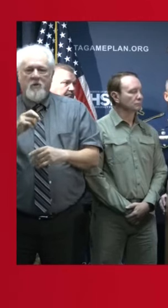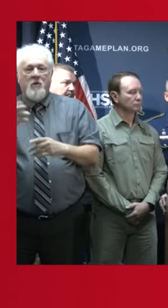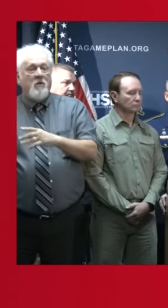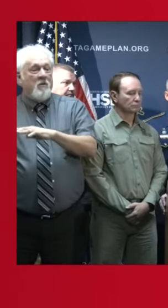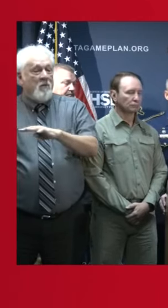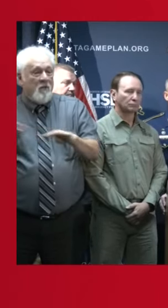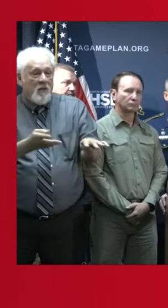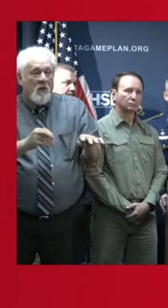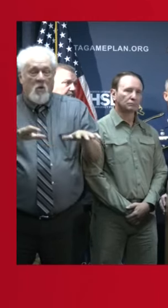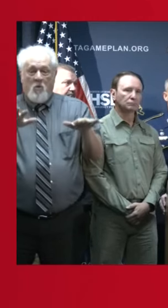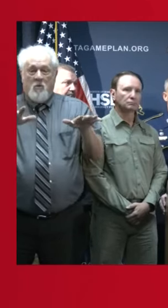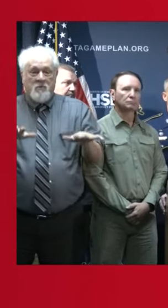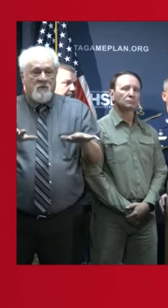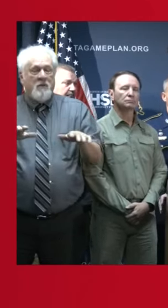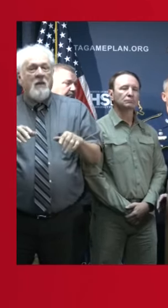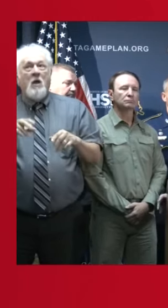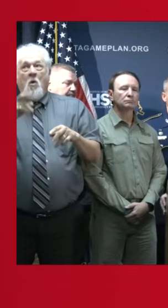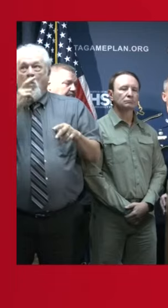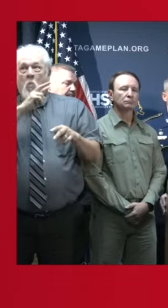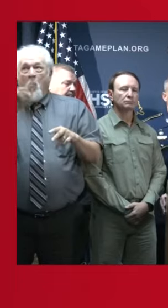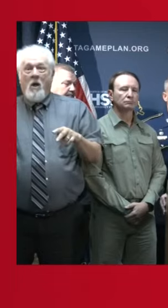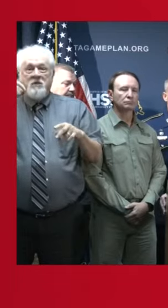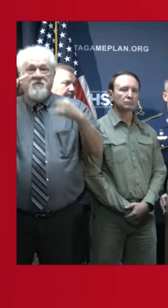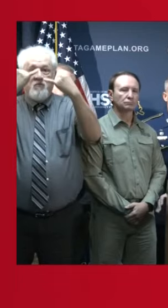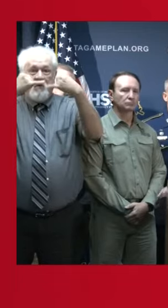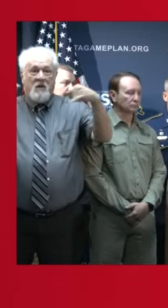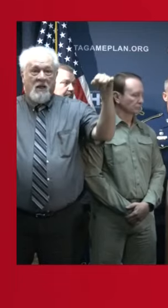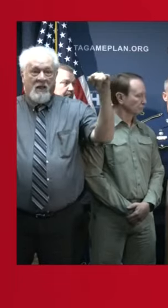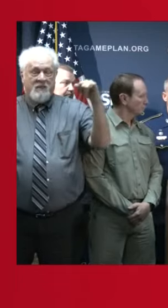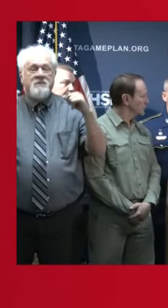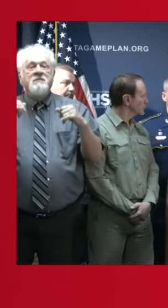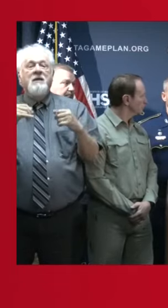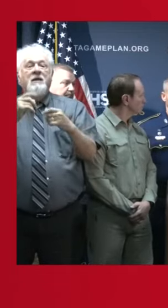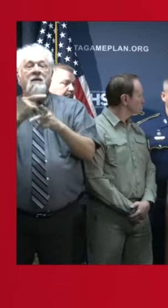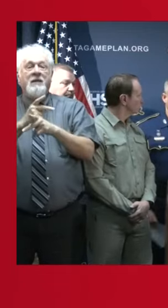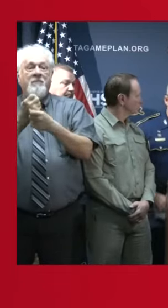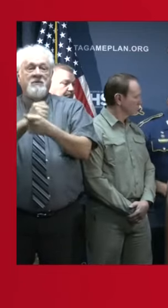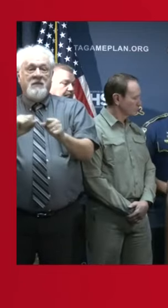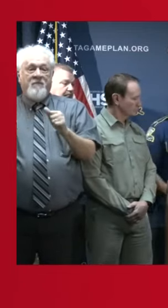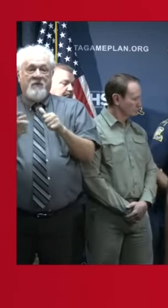out for downed power lines. And always keep safety first. Thank you very much.